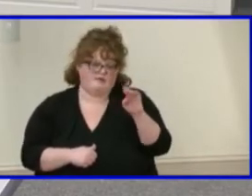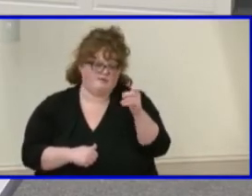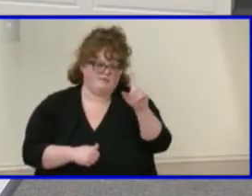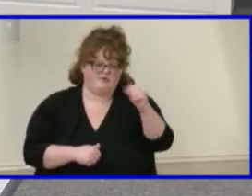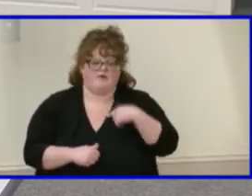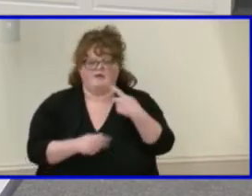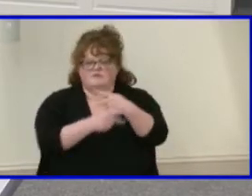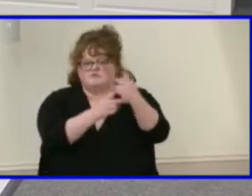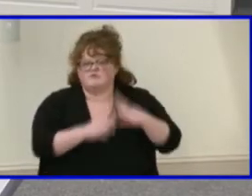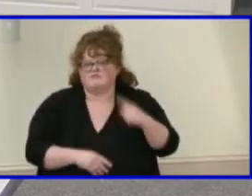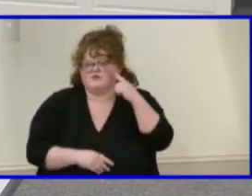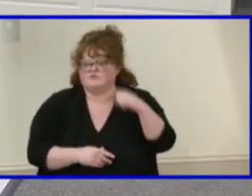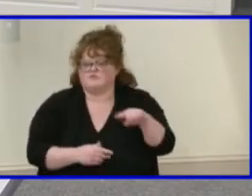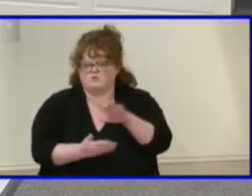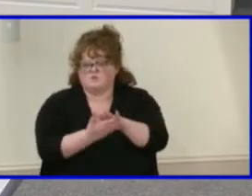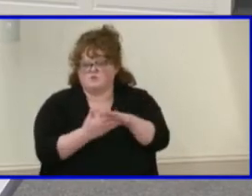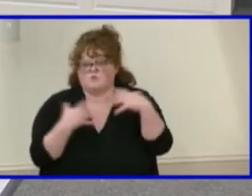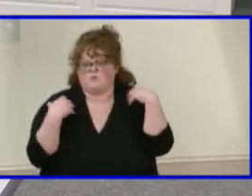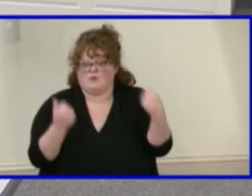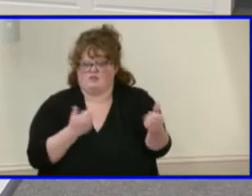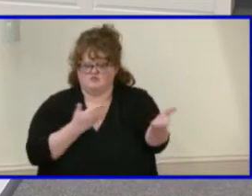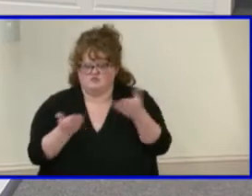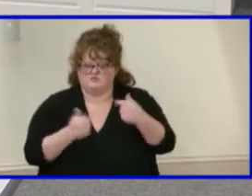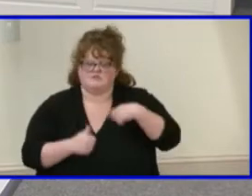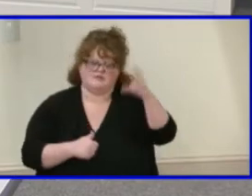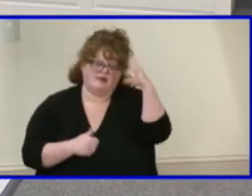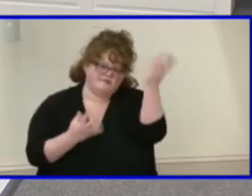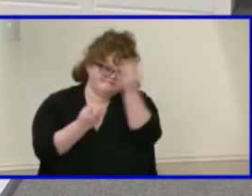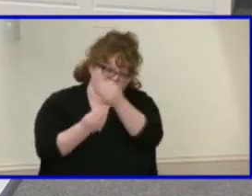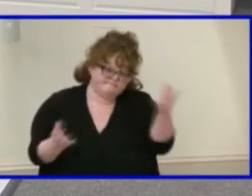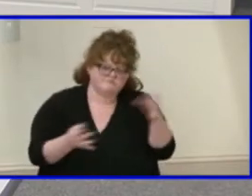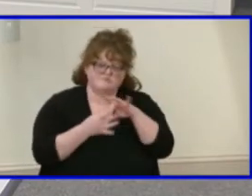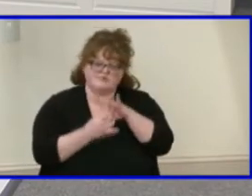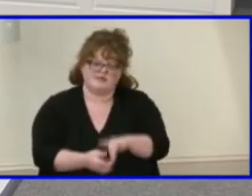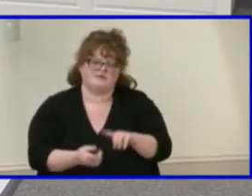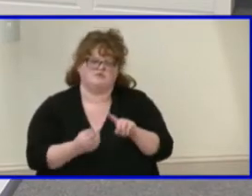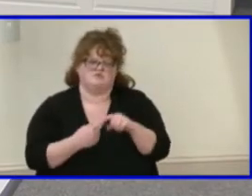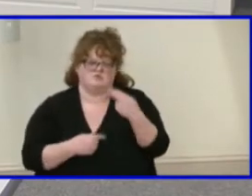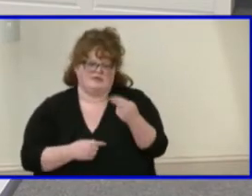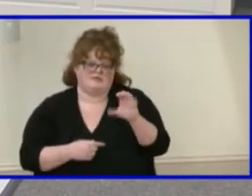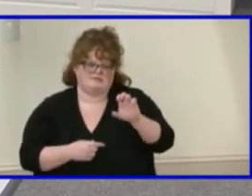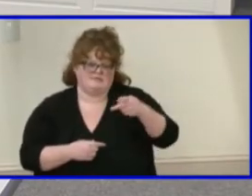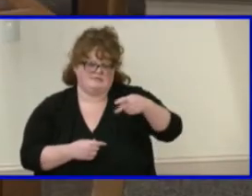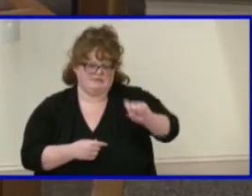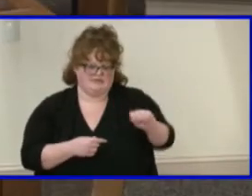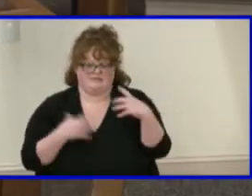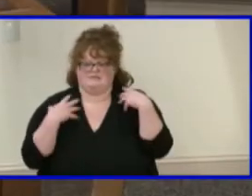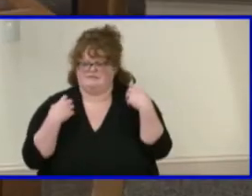here again today as Dr. Cashwell said to share an update from the HCPS health committee.